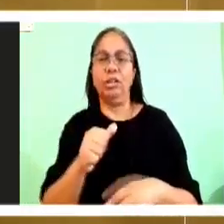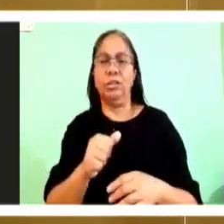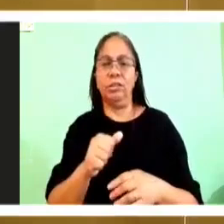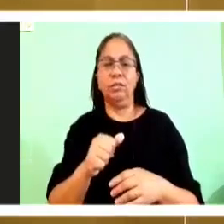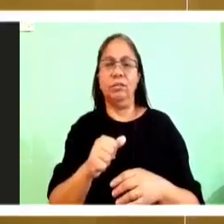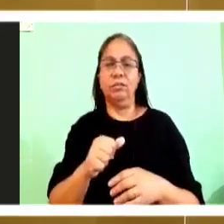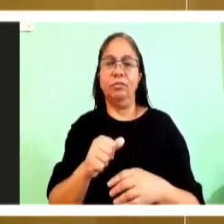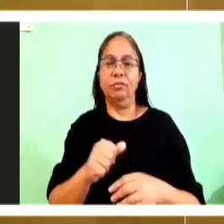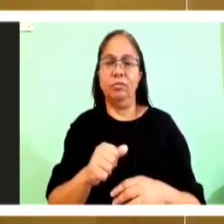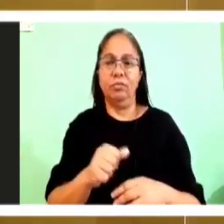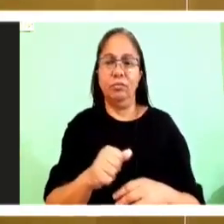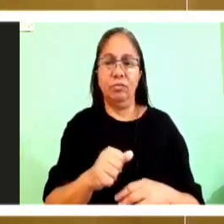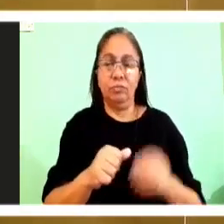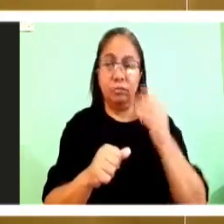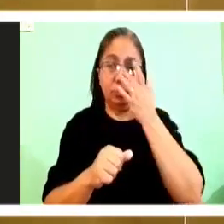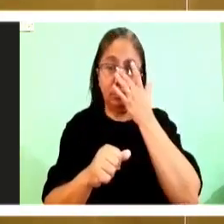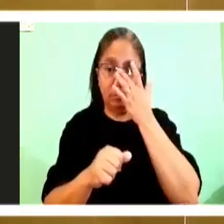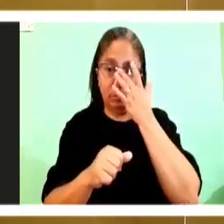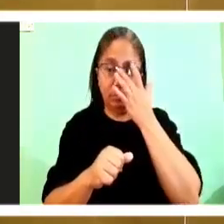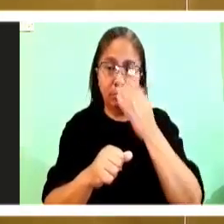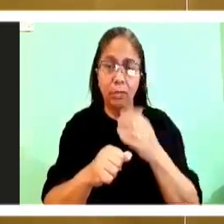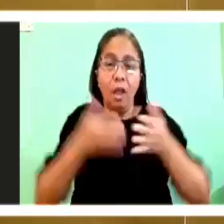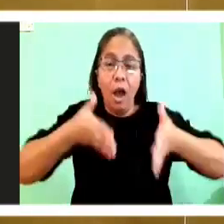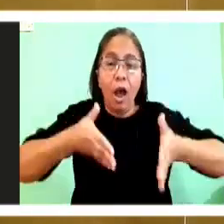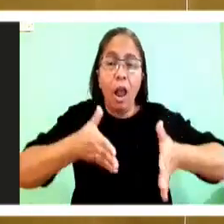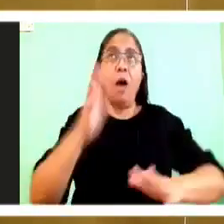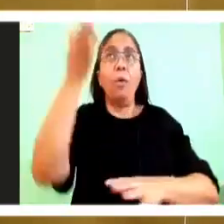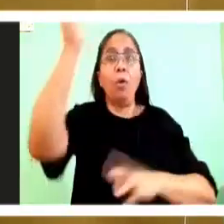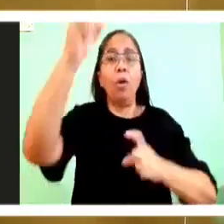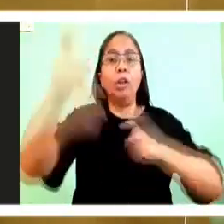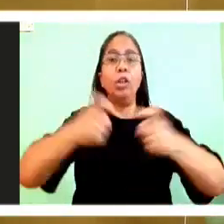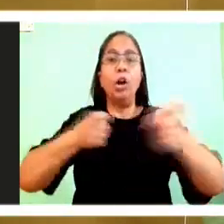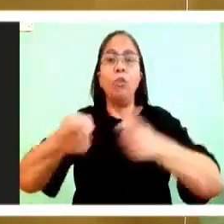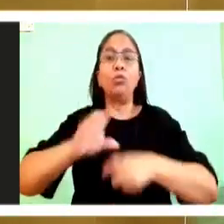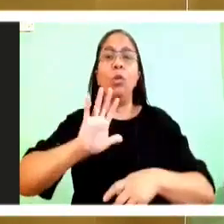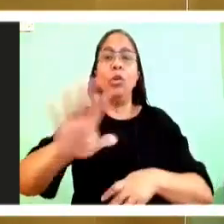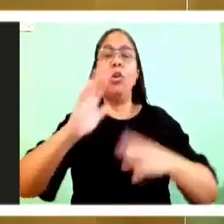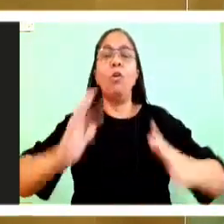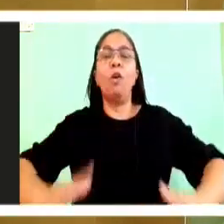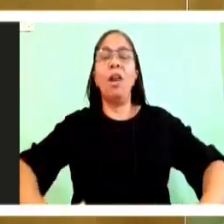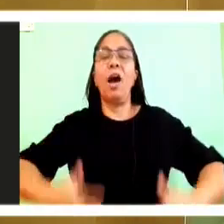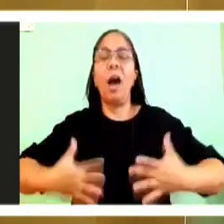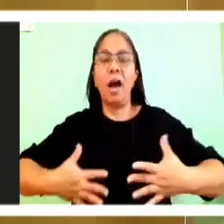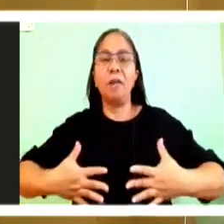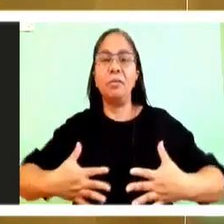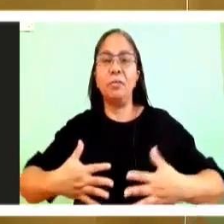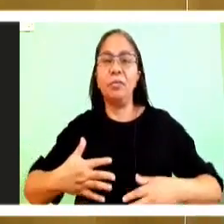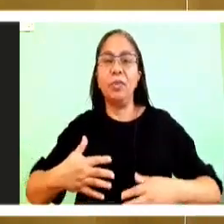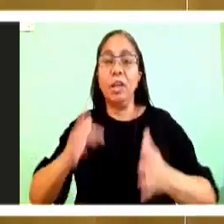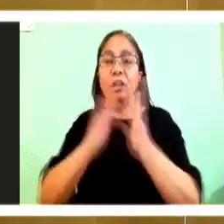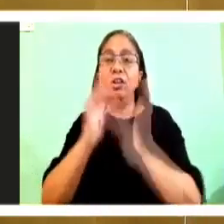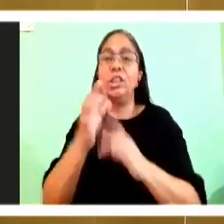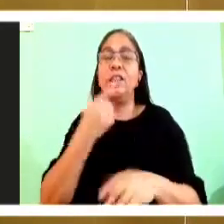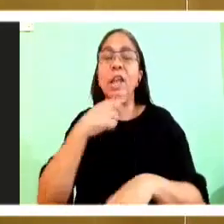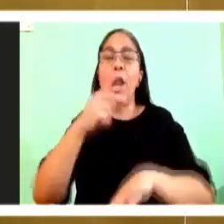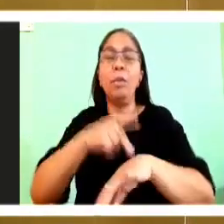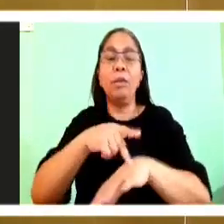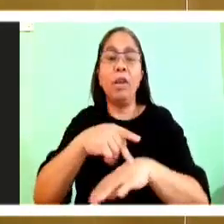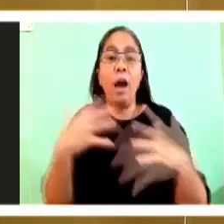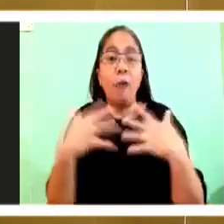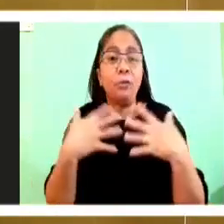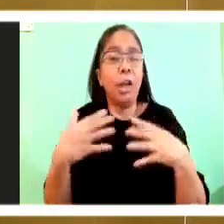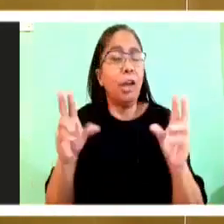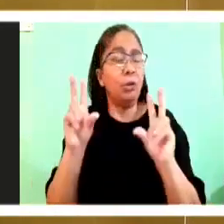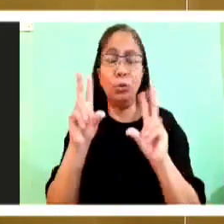the living God. Do not be afraid. That's what he says to Simon here. Do not be afraid. Do not be